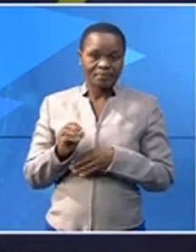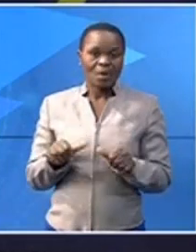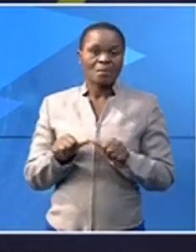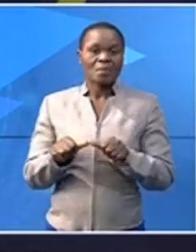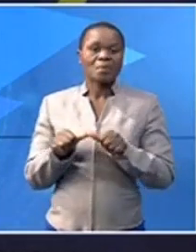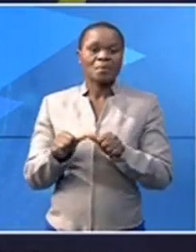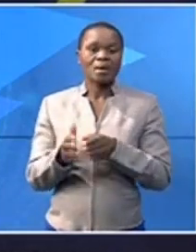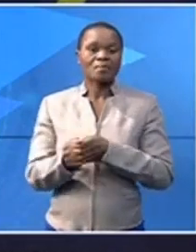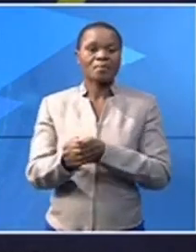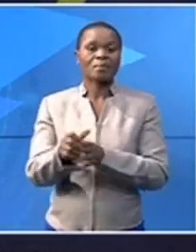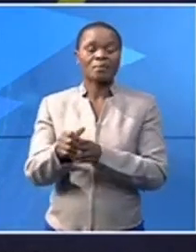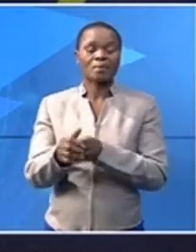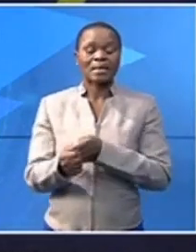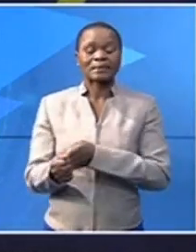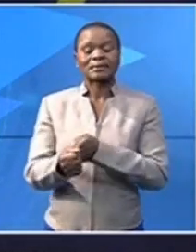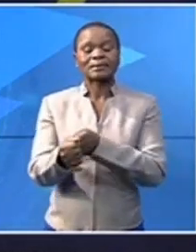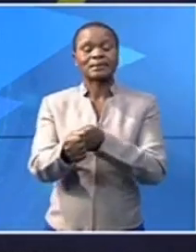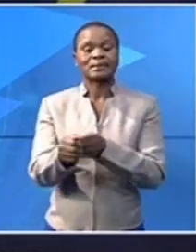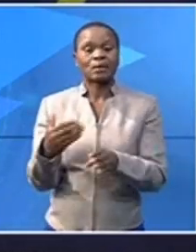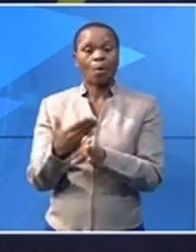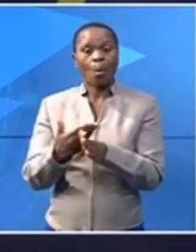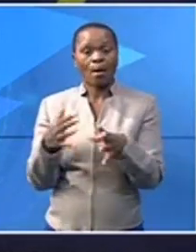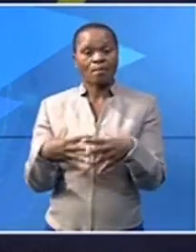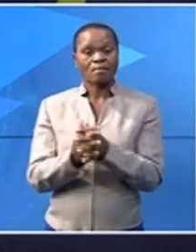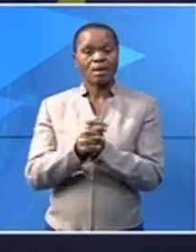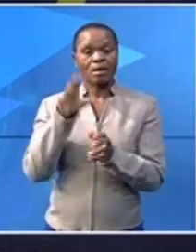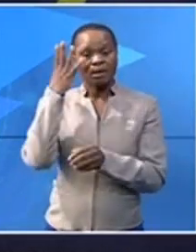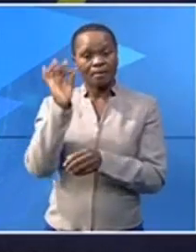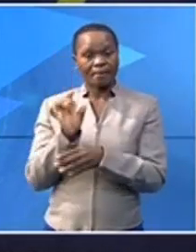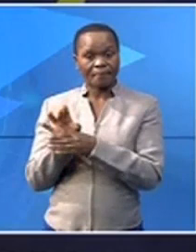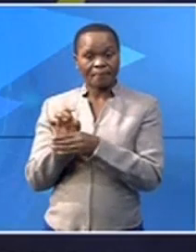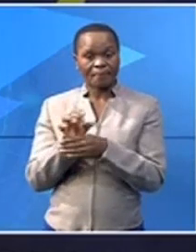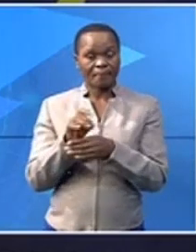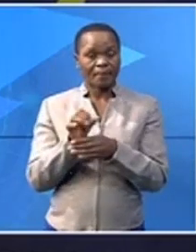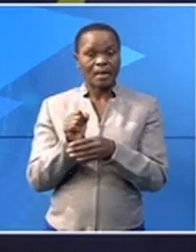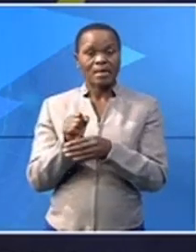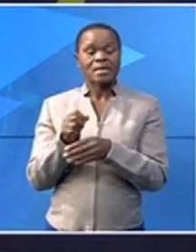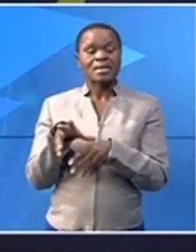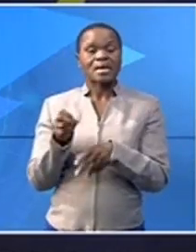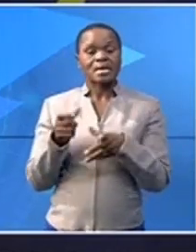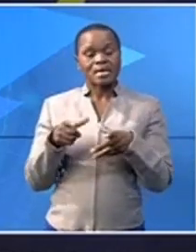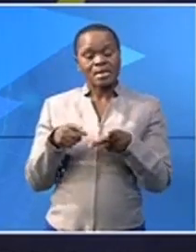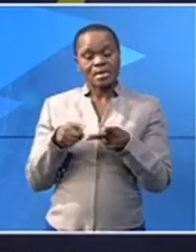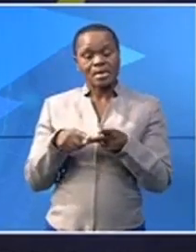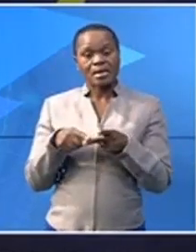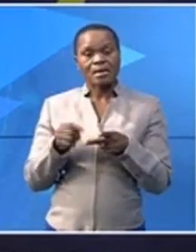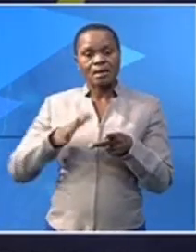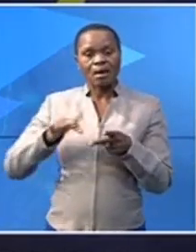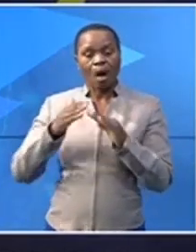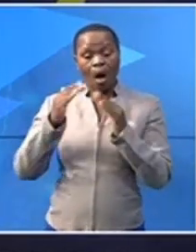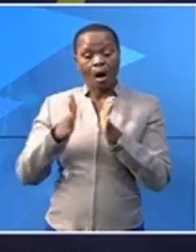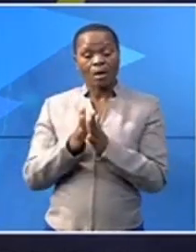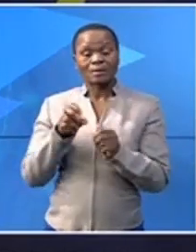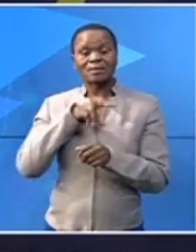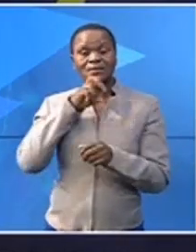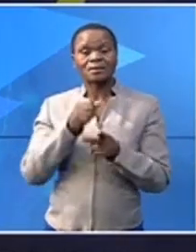to lead in working with government to advance the kingdom's goals. Government will